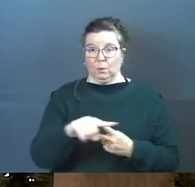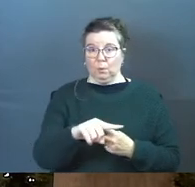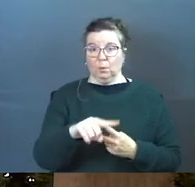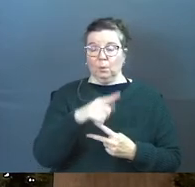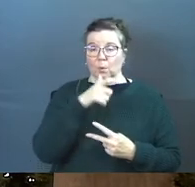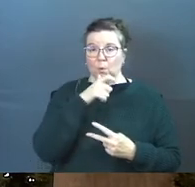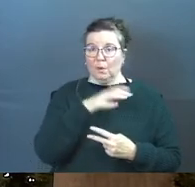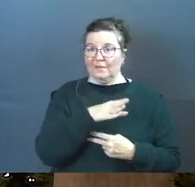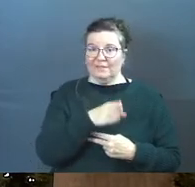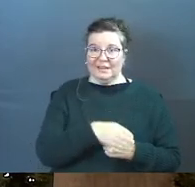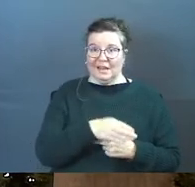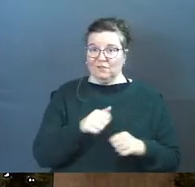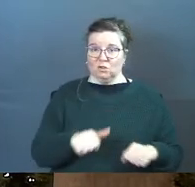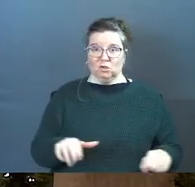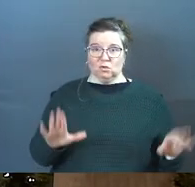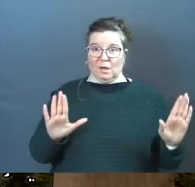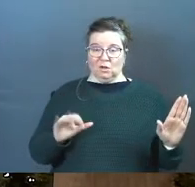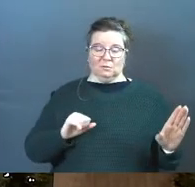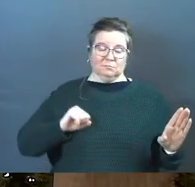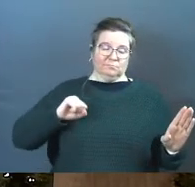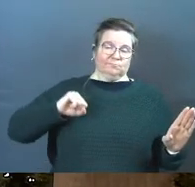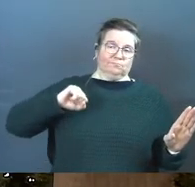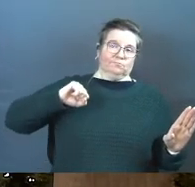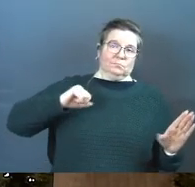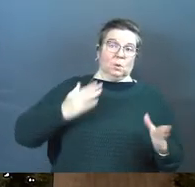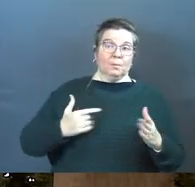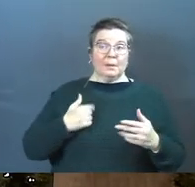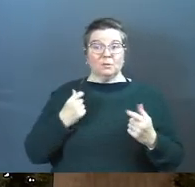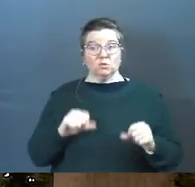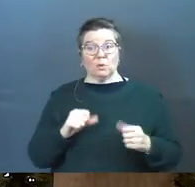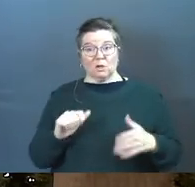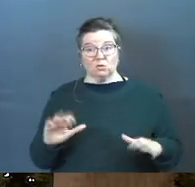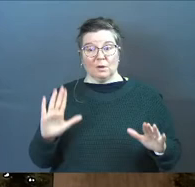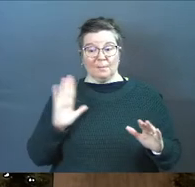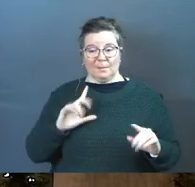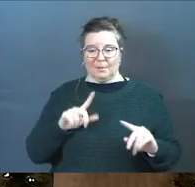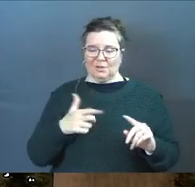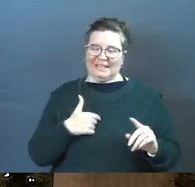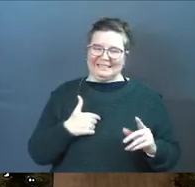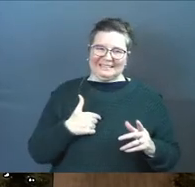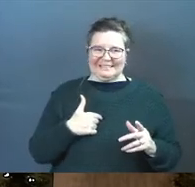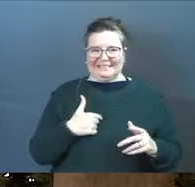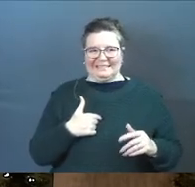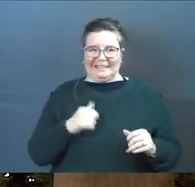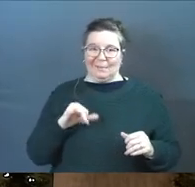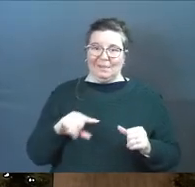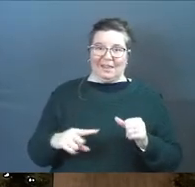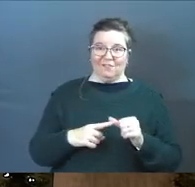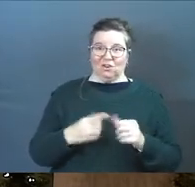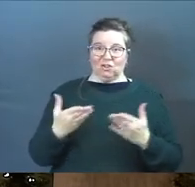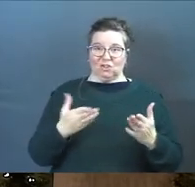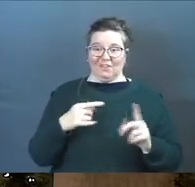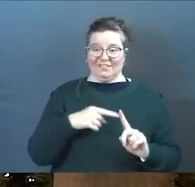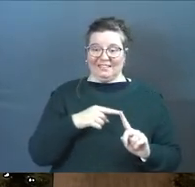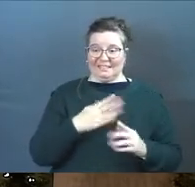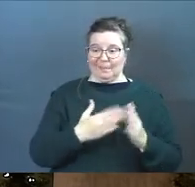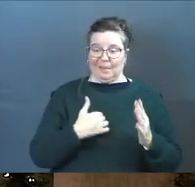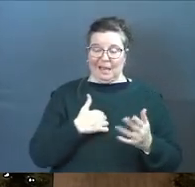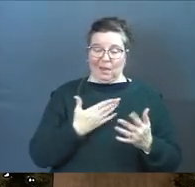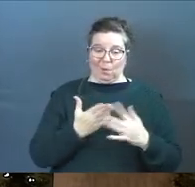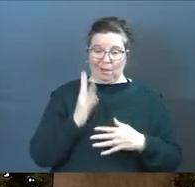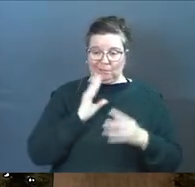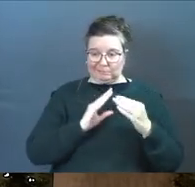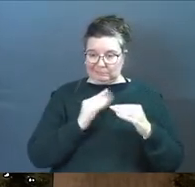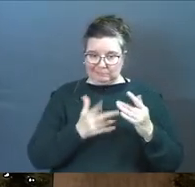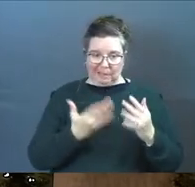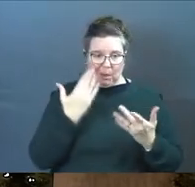of you who've never surrendered or maybe you tried to surrender but you're like I'm like that first servant somehow I went